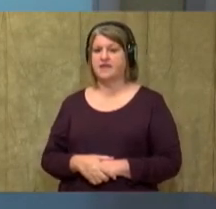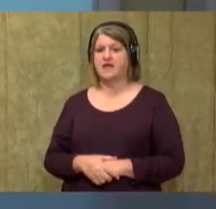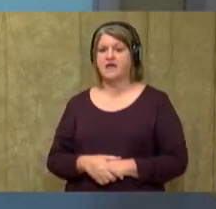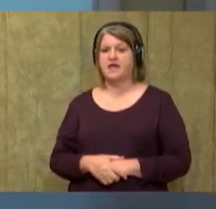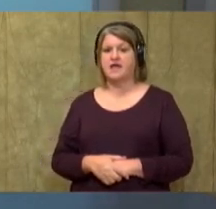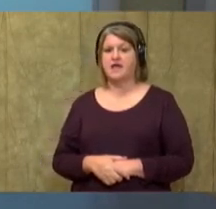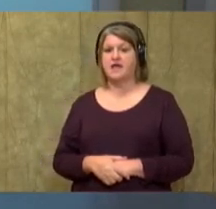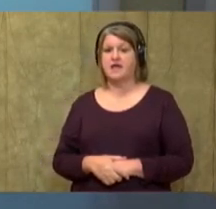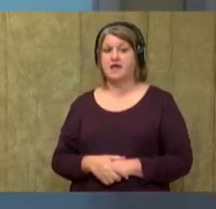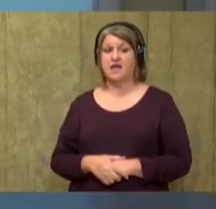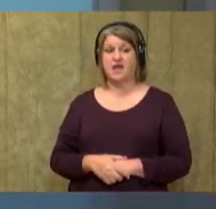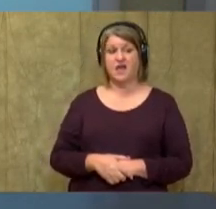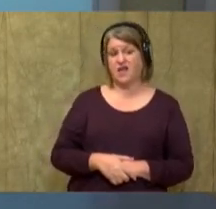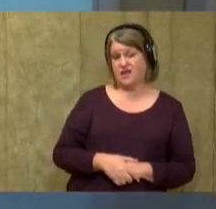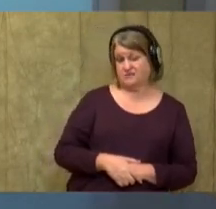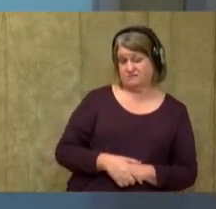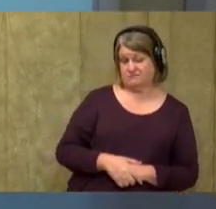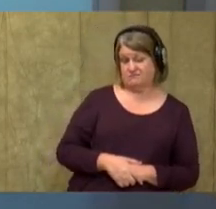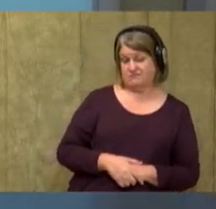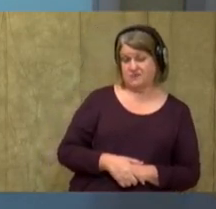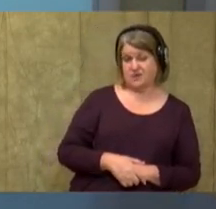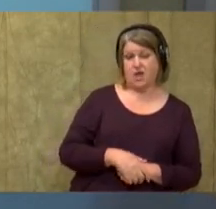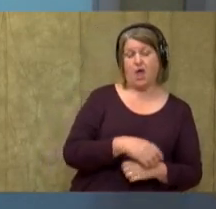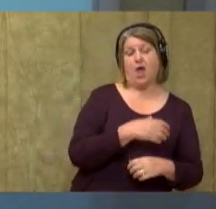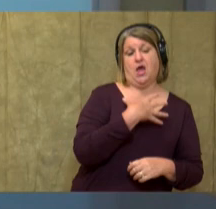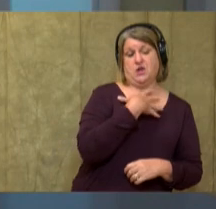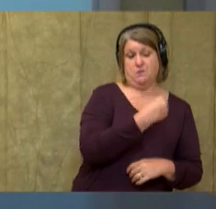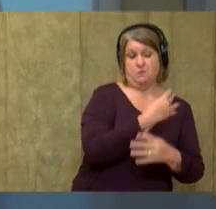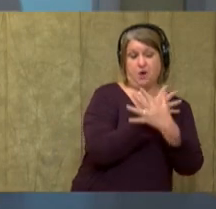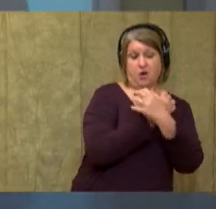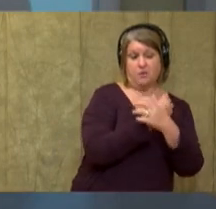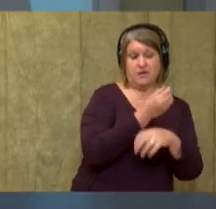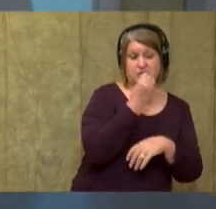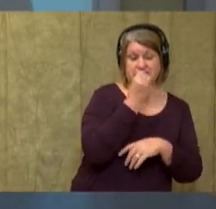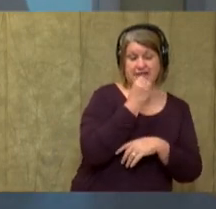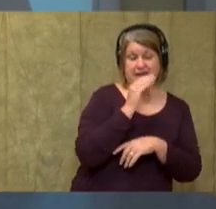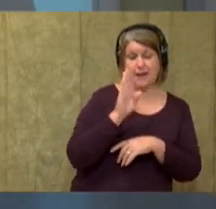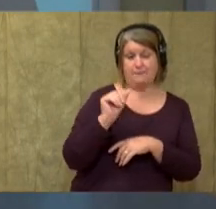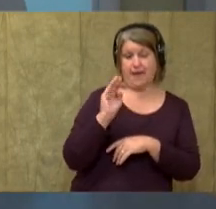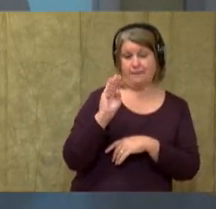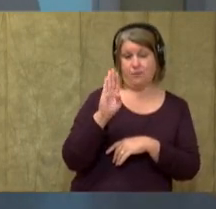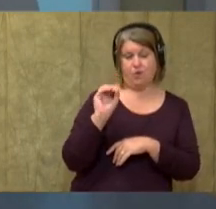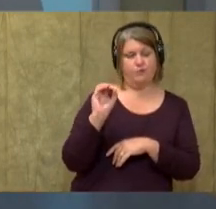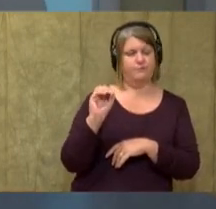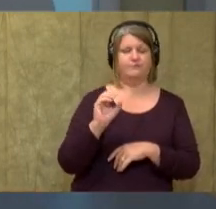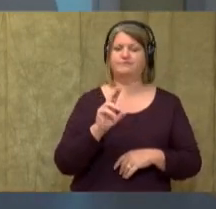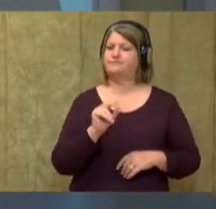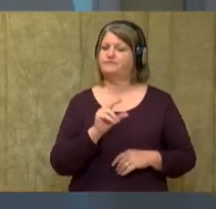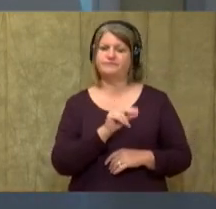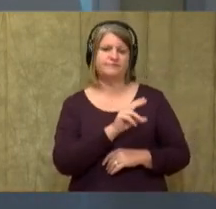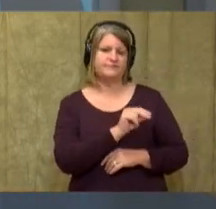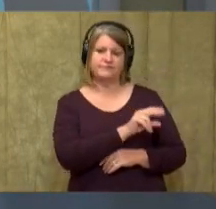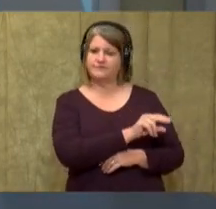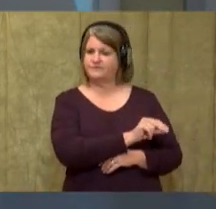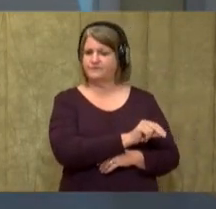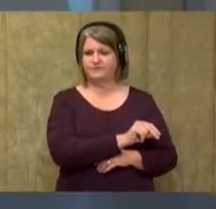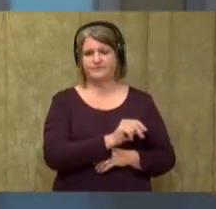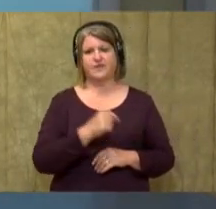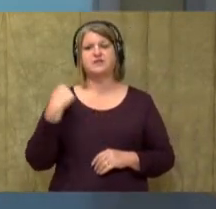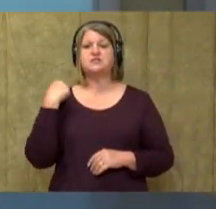Do polar bears eat bamboo? No, they eat, they hunt for their food. So, we're going to use the clue word but.